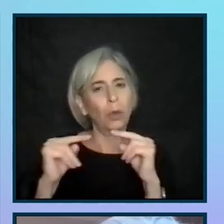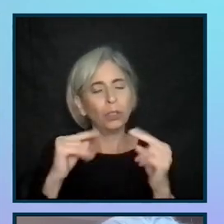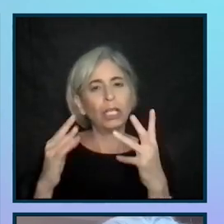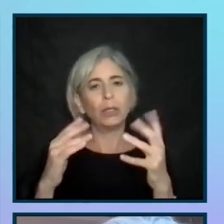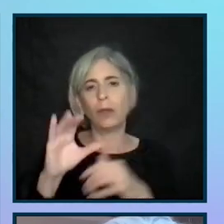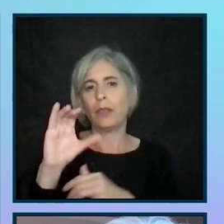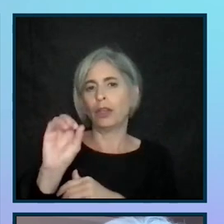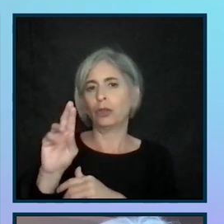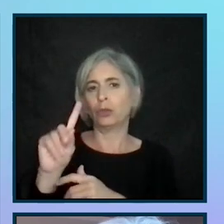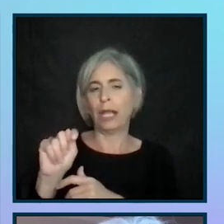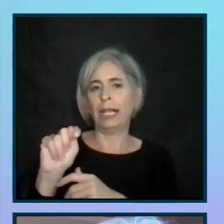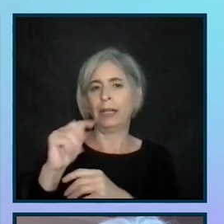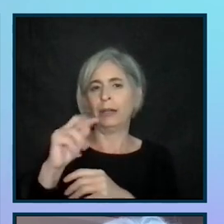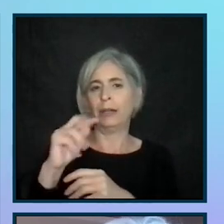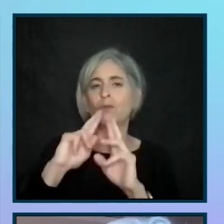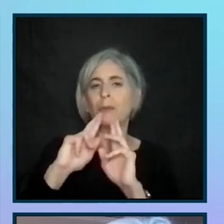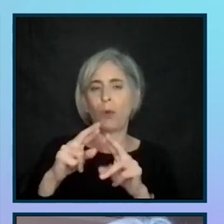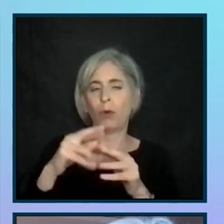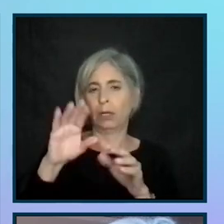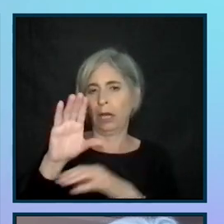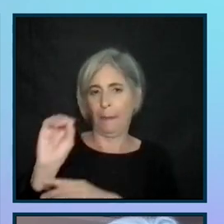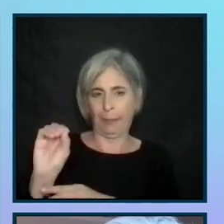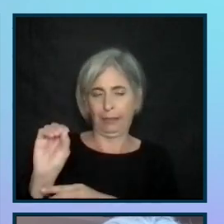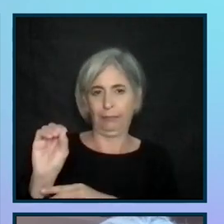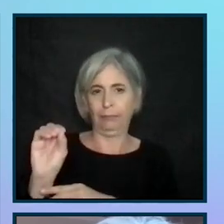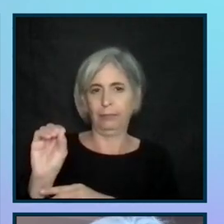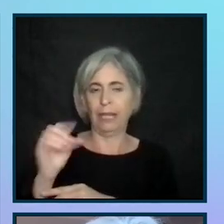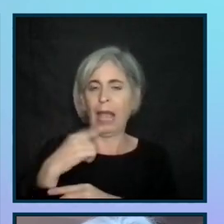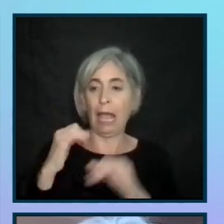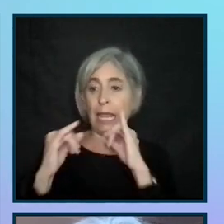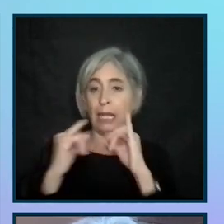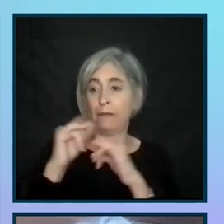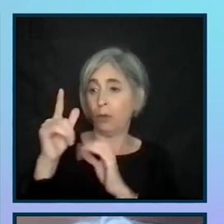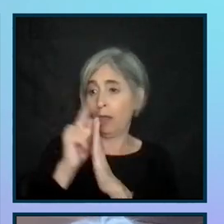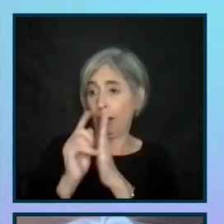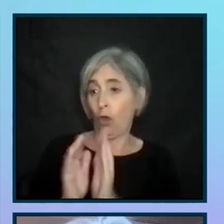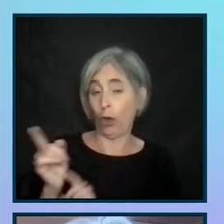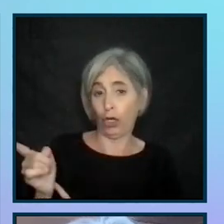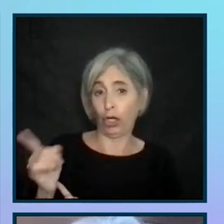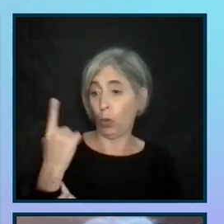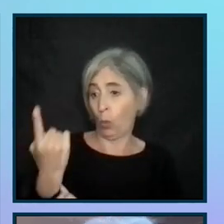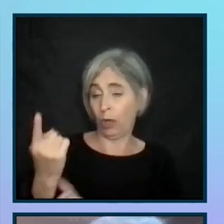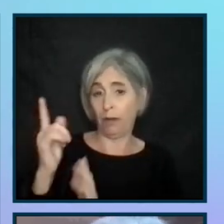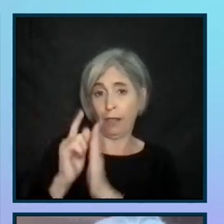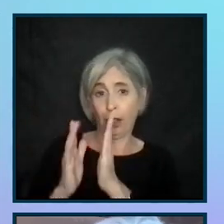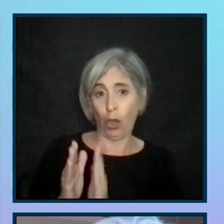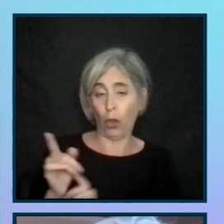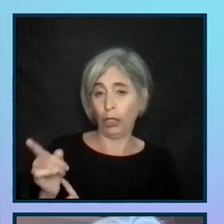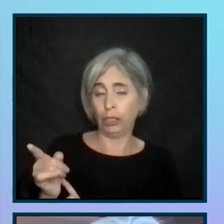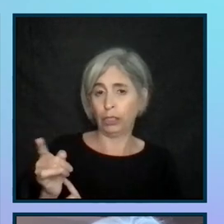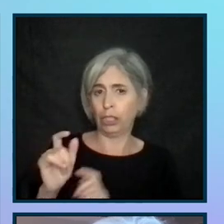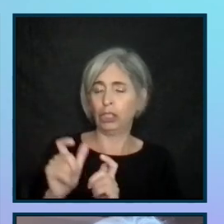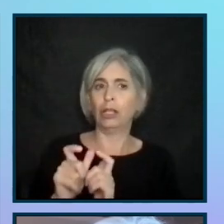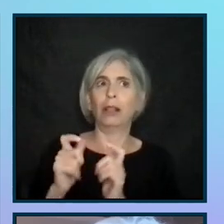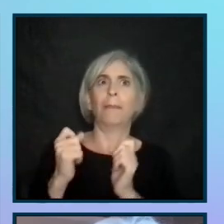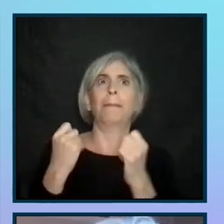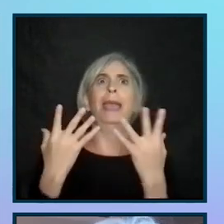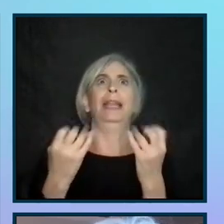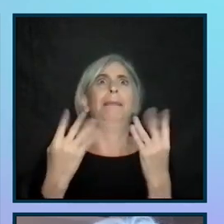report companies. And I interviewed the lawyer, one of the lawyers, there was a huge set of lawyers,